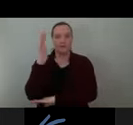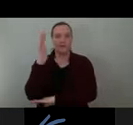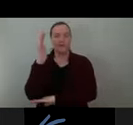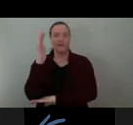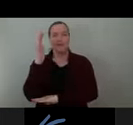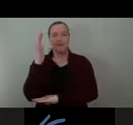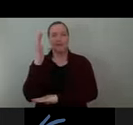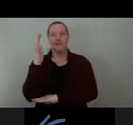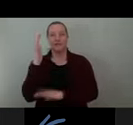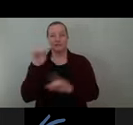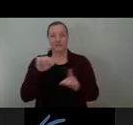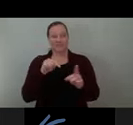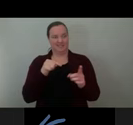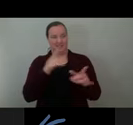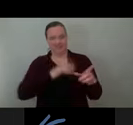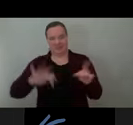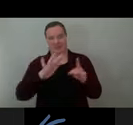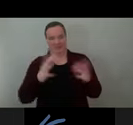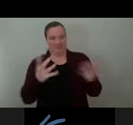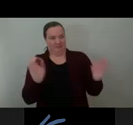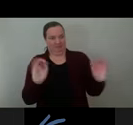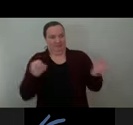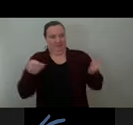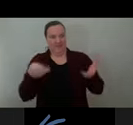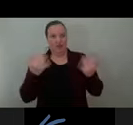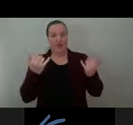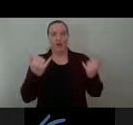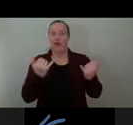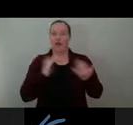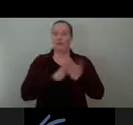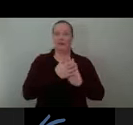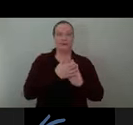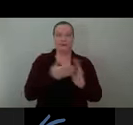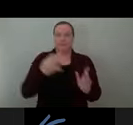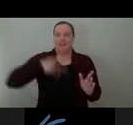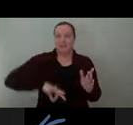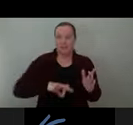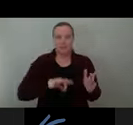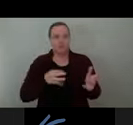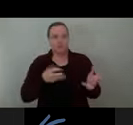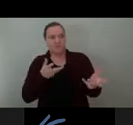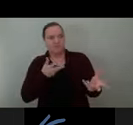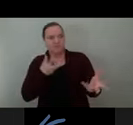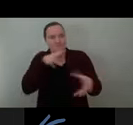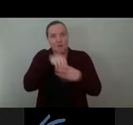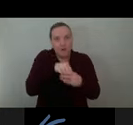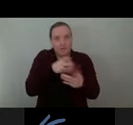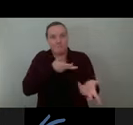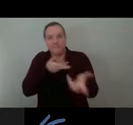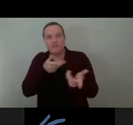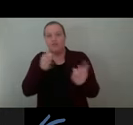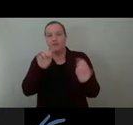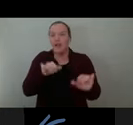wasted space to a valuable, productive, and engaging place. So at first, there will be the first structures which are